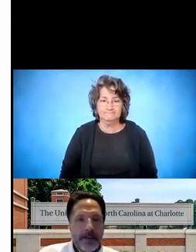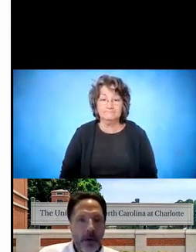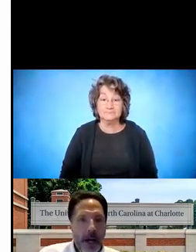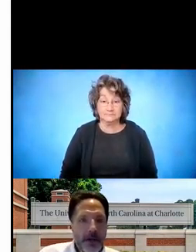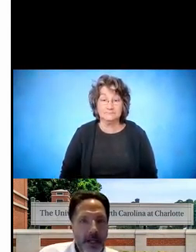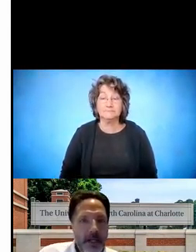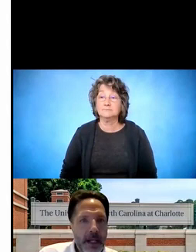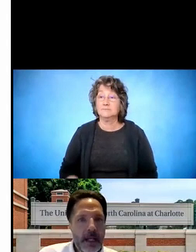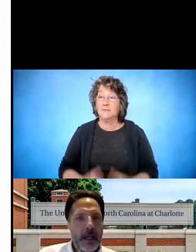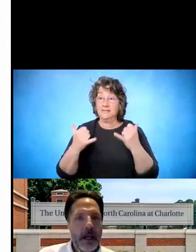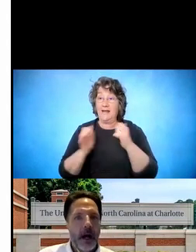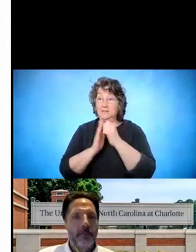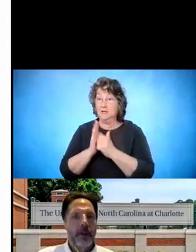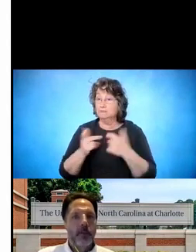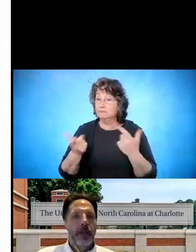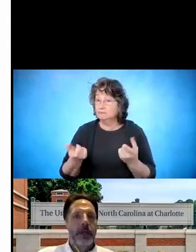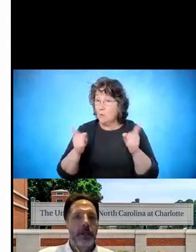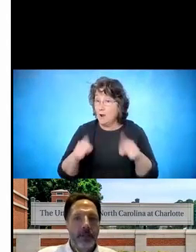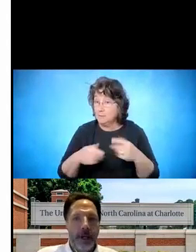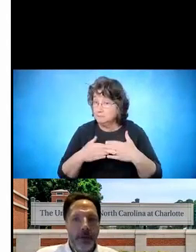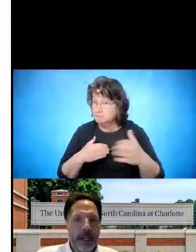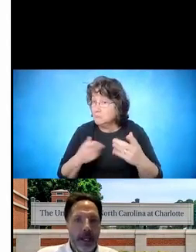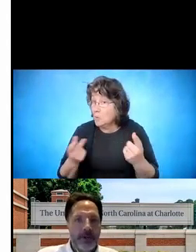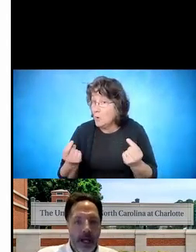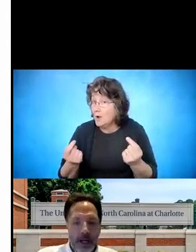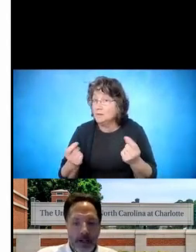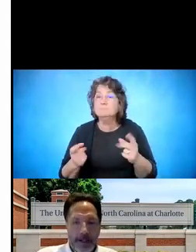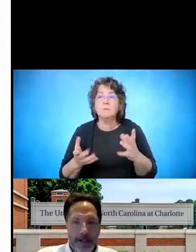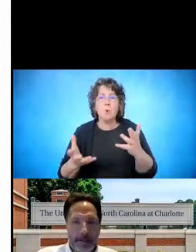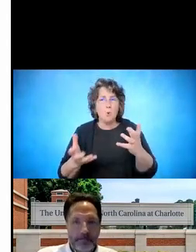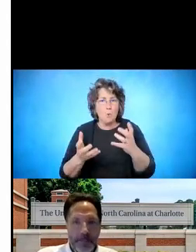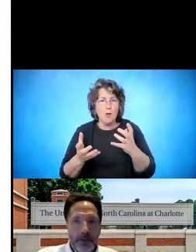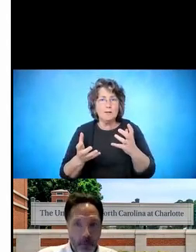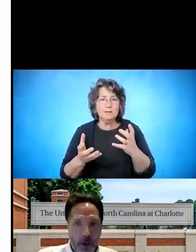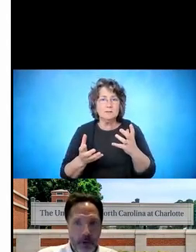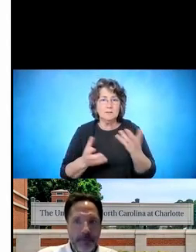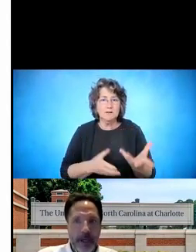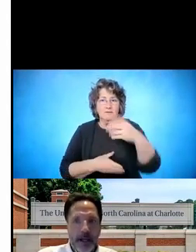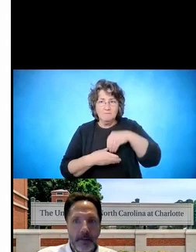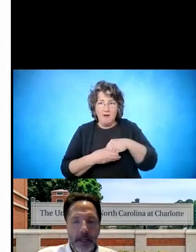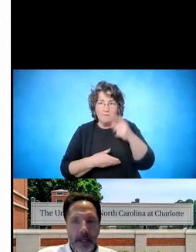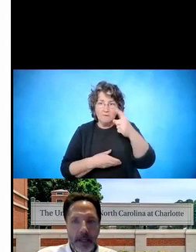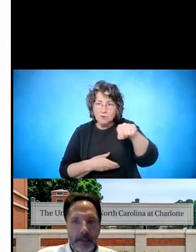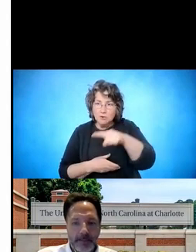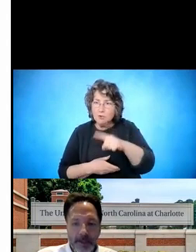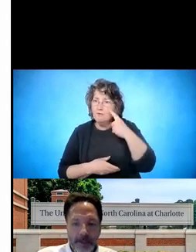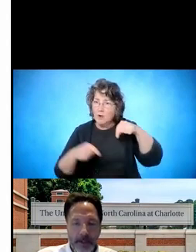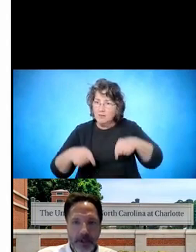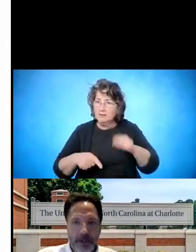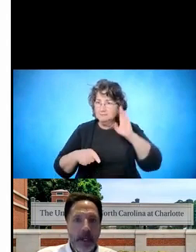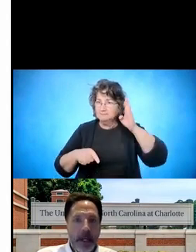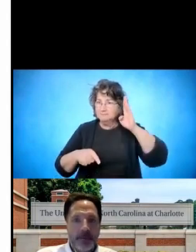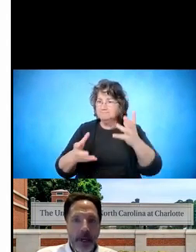So our agenda today, we did want to engage you all in this